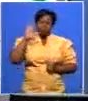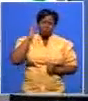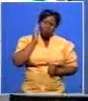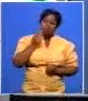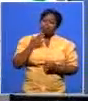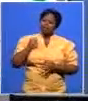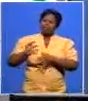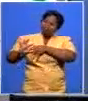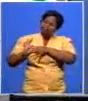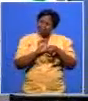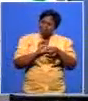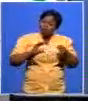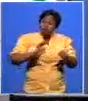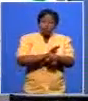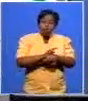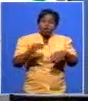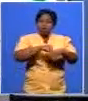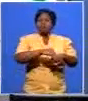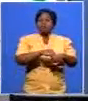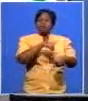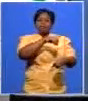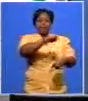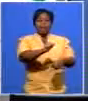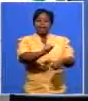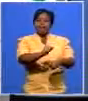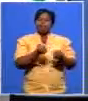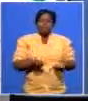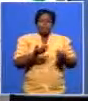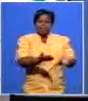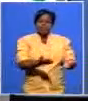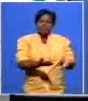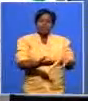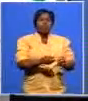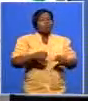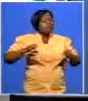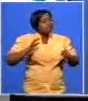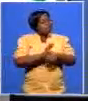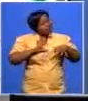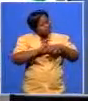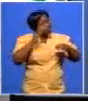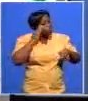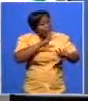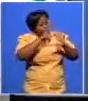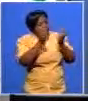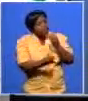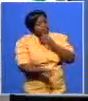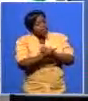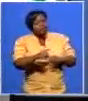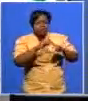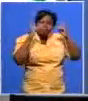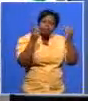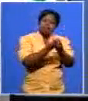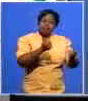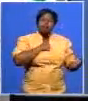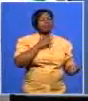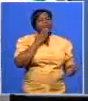committed to total independence and serving all the people you'll be deep in my office you'll have everything about what's going on in my department but you have